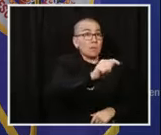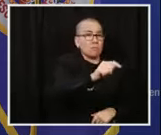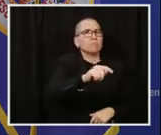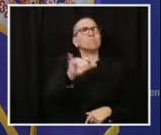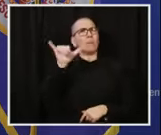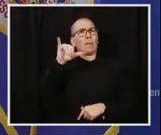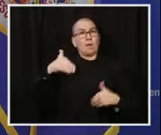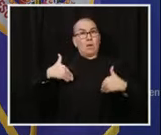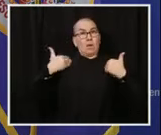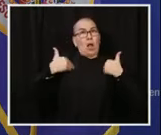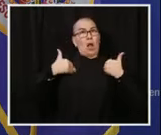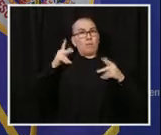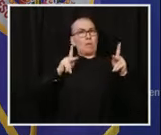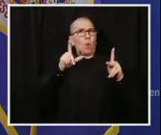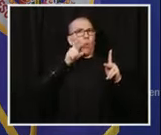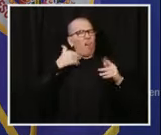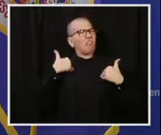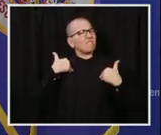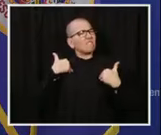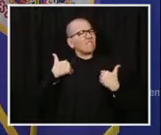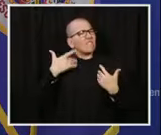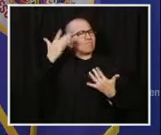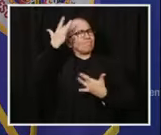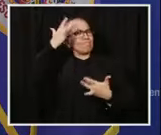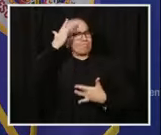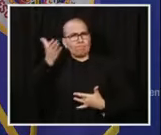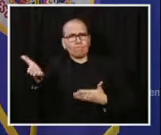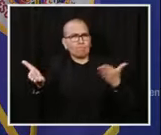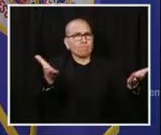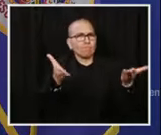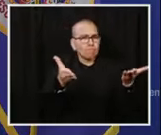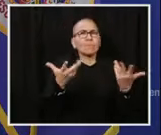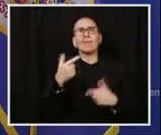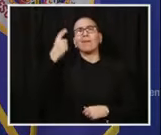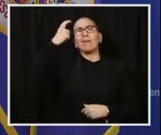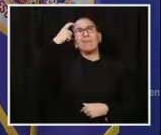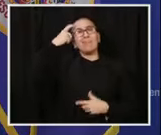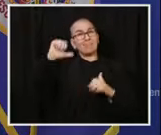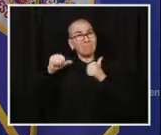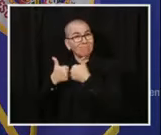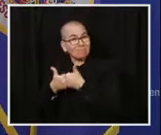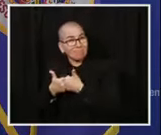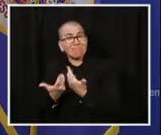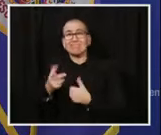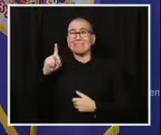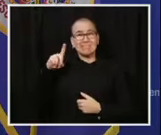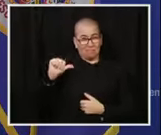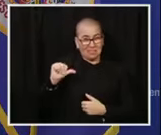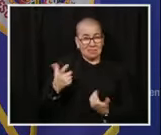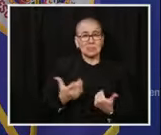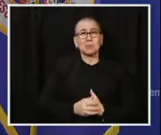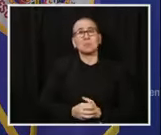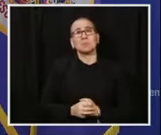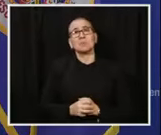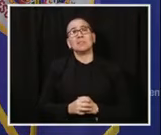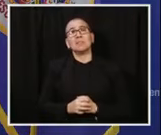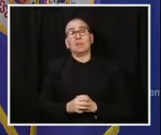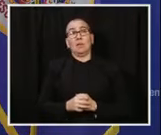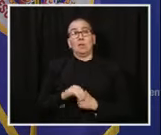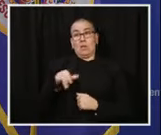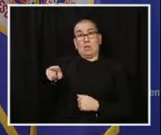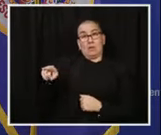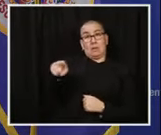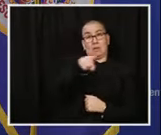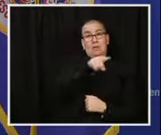traumatic injuries, memory loss, or disabilities of various kinds. Together, these are some of the most vulnerable Minnesotans for